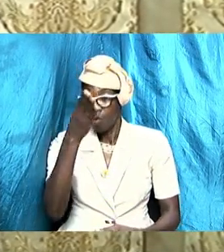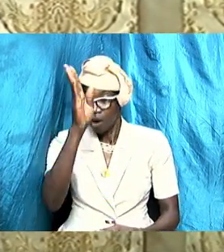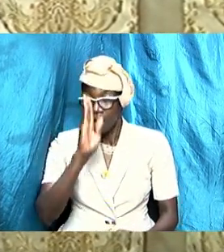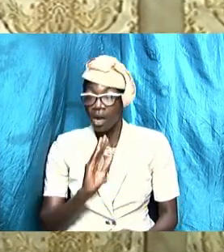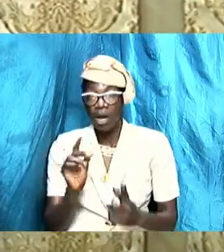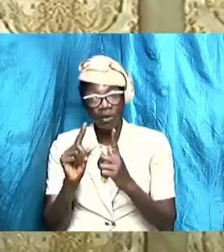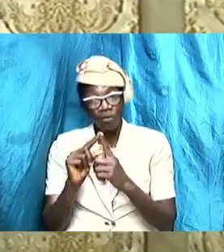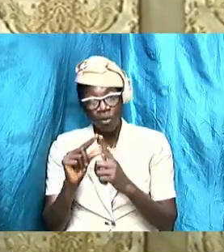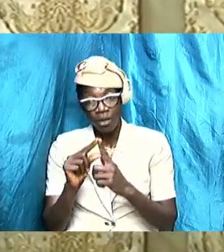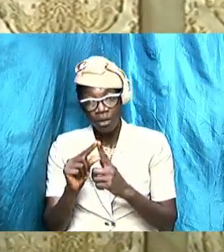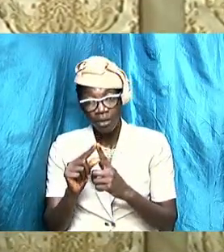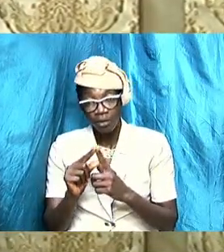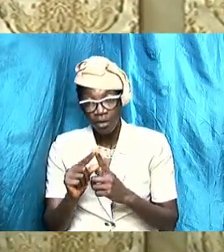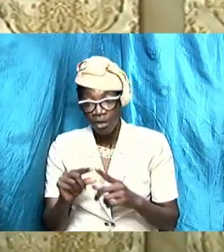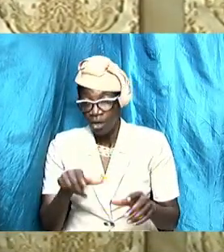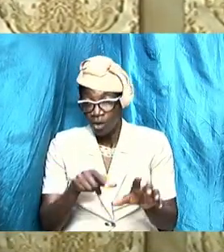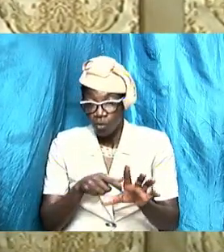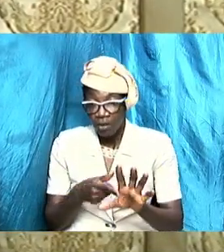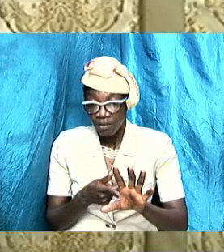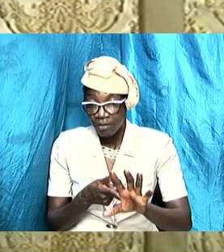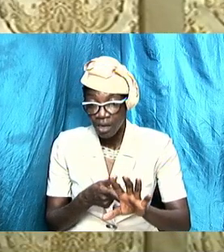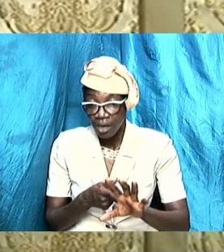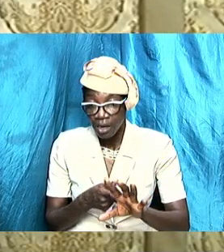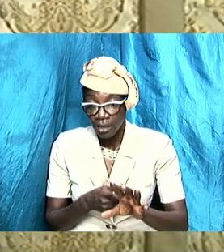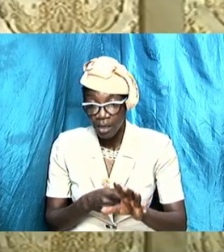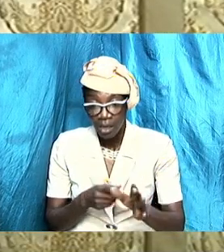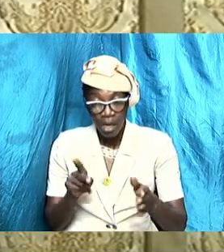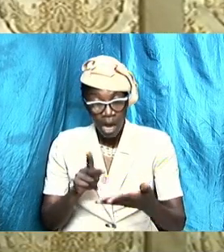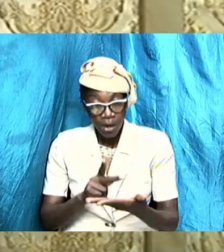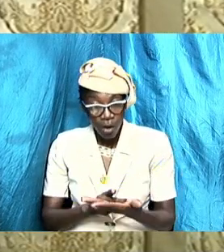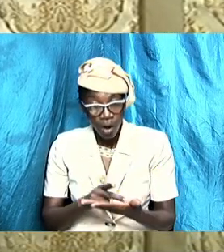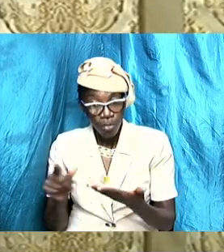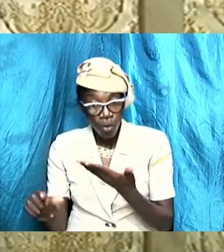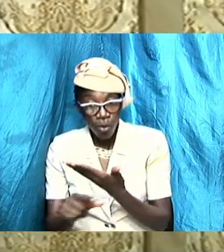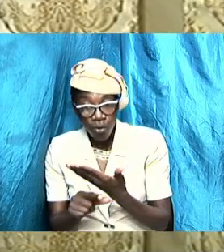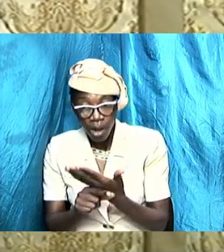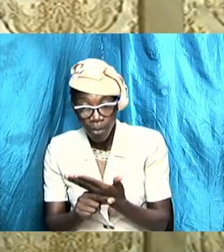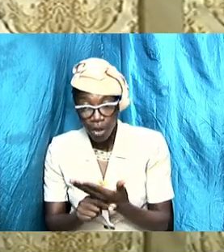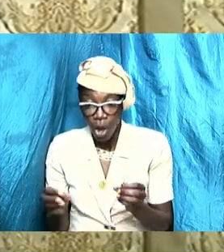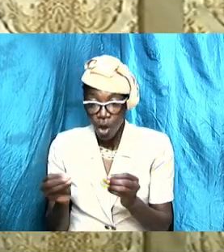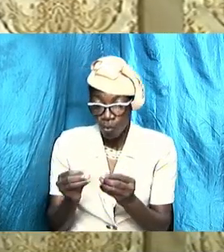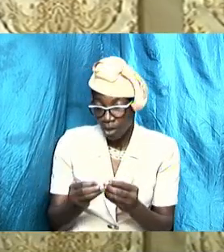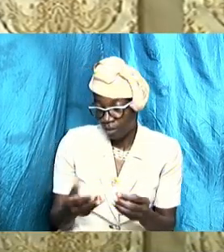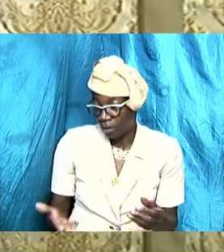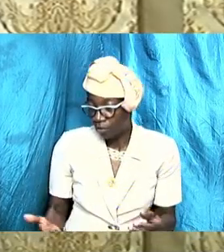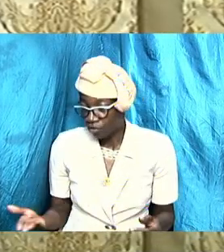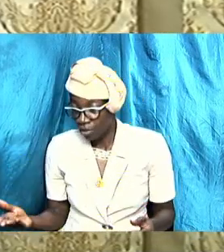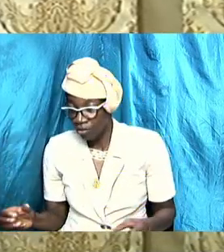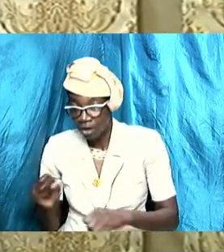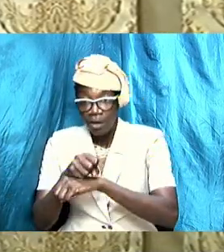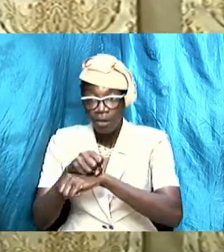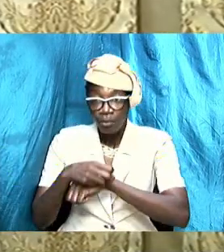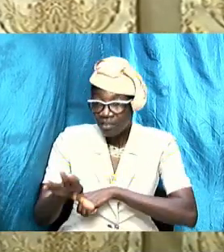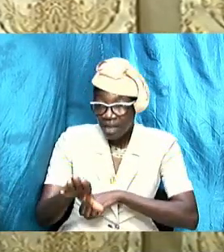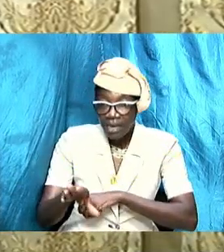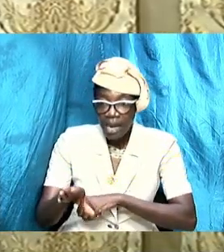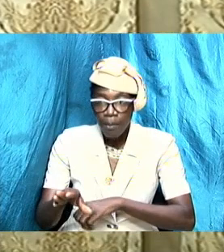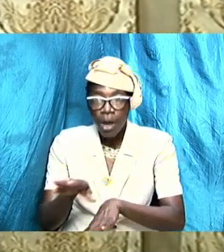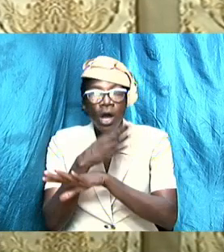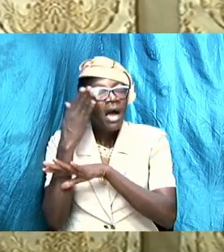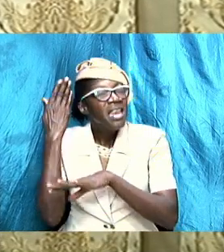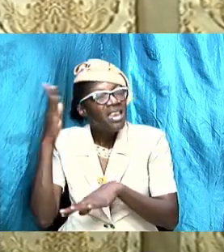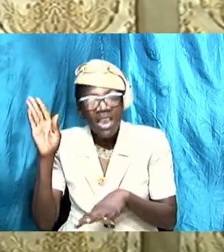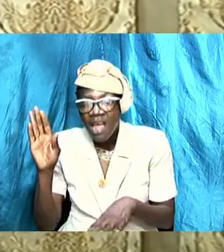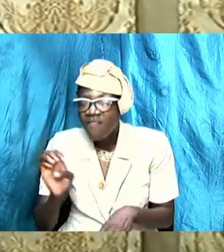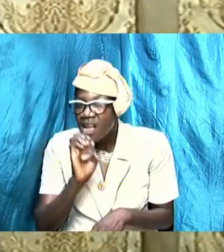we set out on our program with our children and we send them to places where we don't even pray about where they are